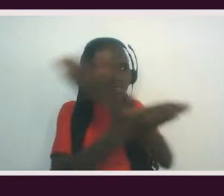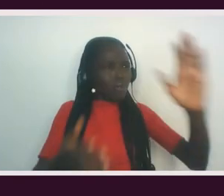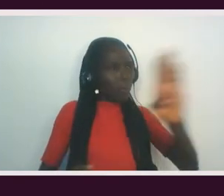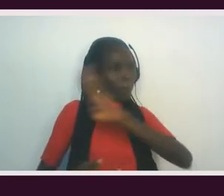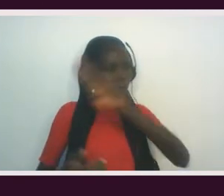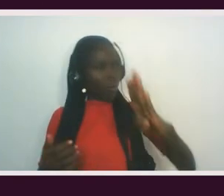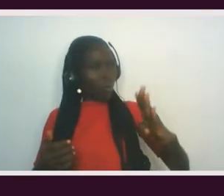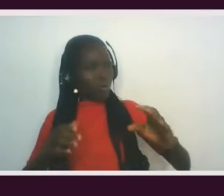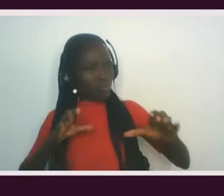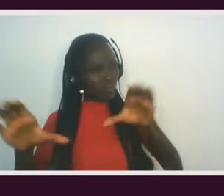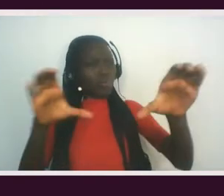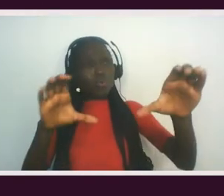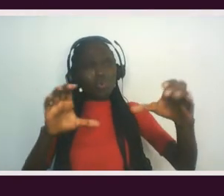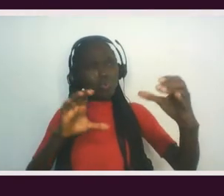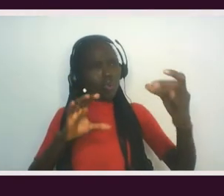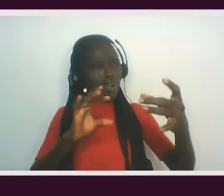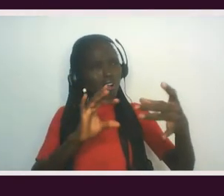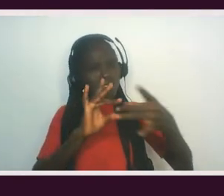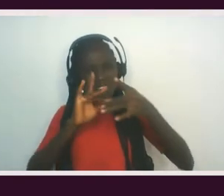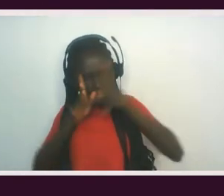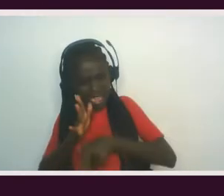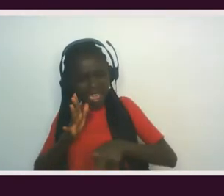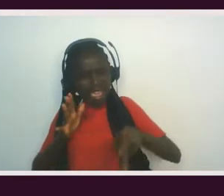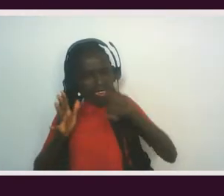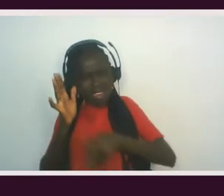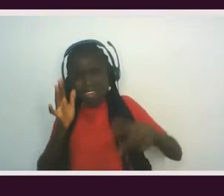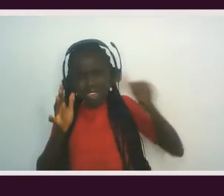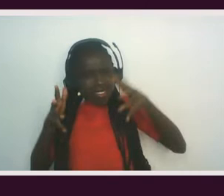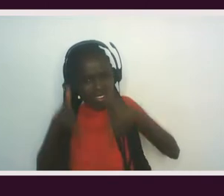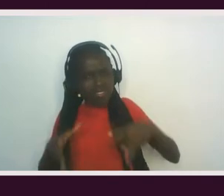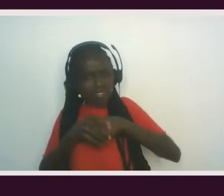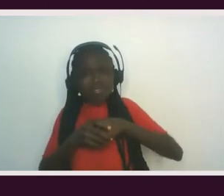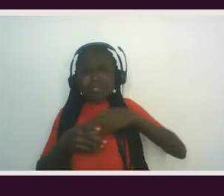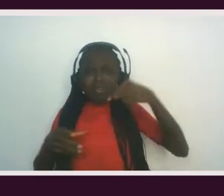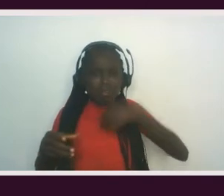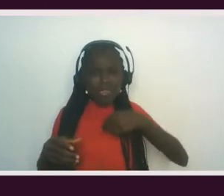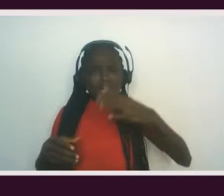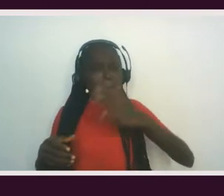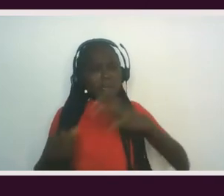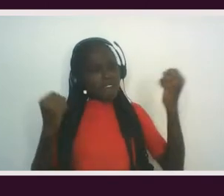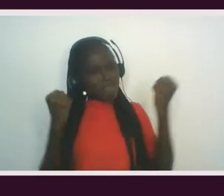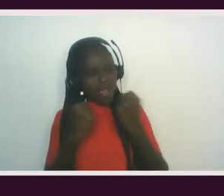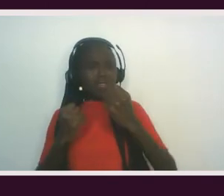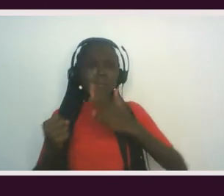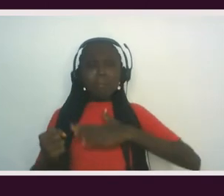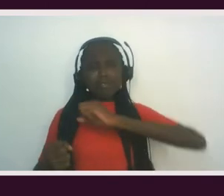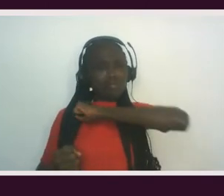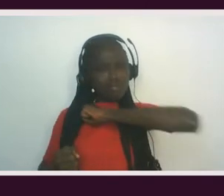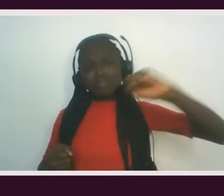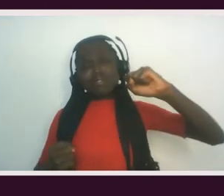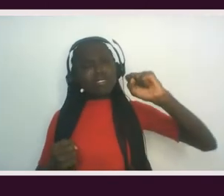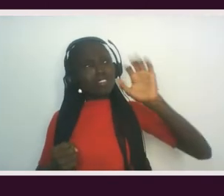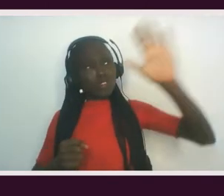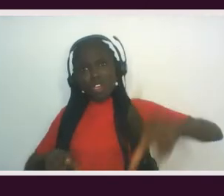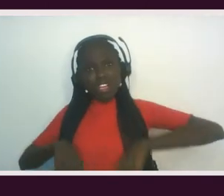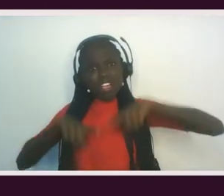tenacity to veil me away, kill whatever is left in me. My fight, my resistance threatens his